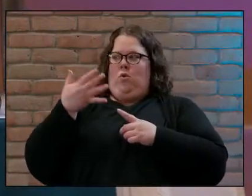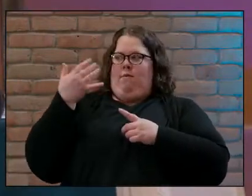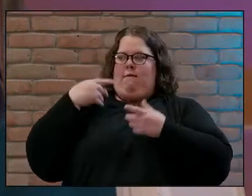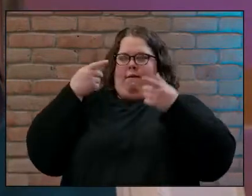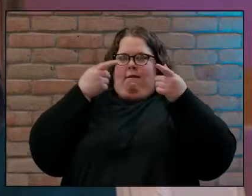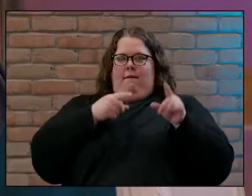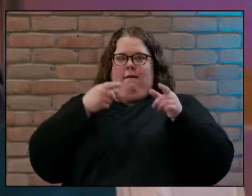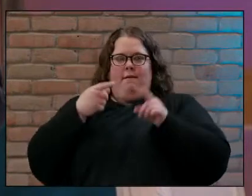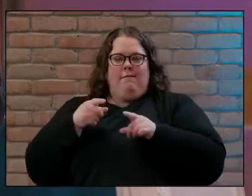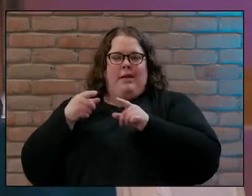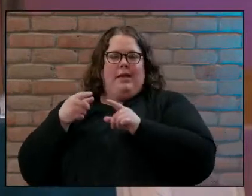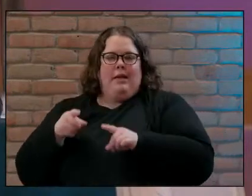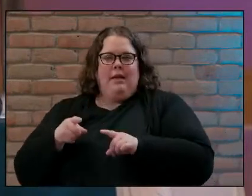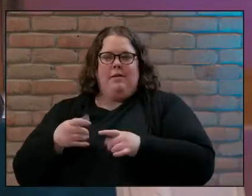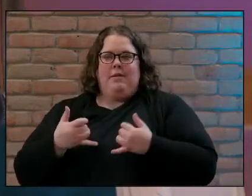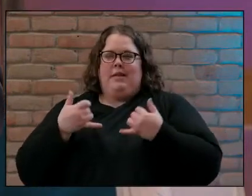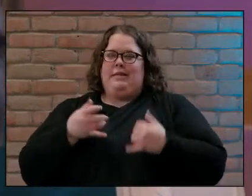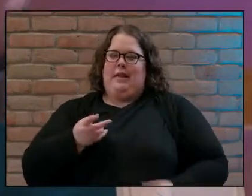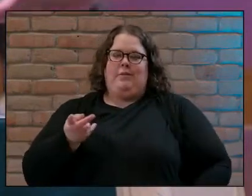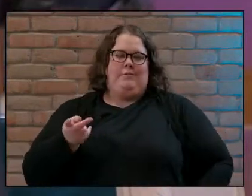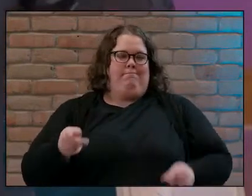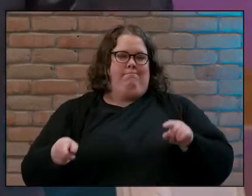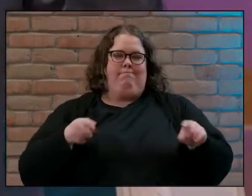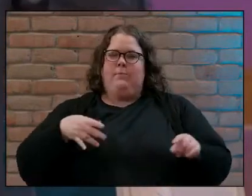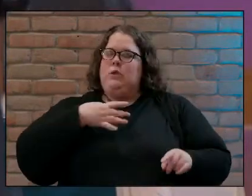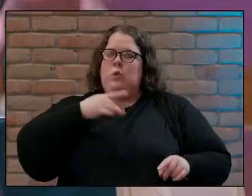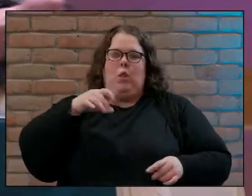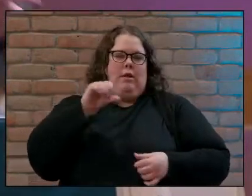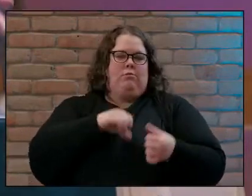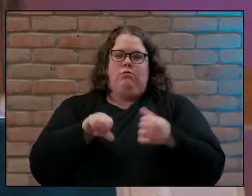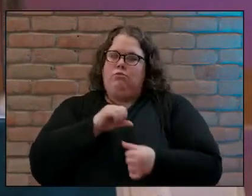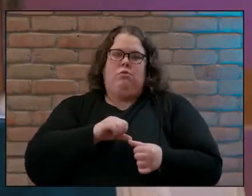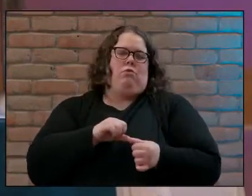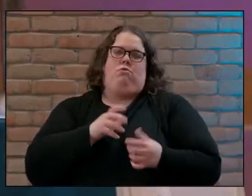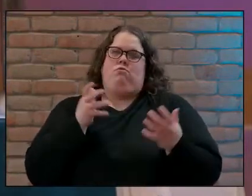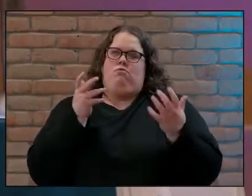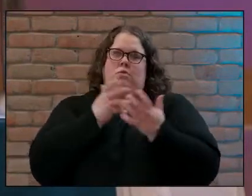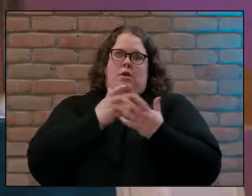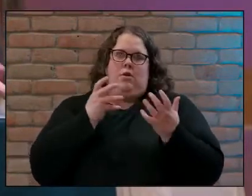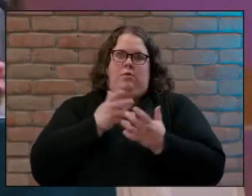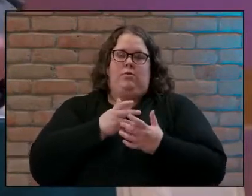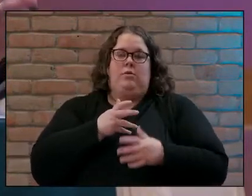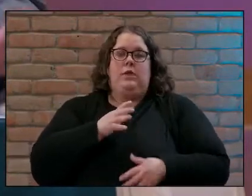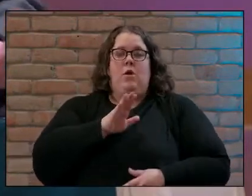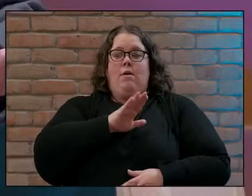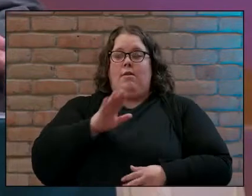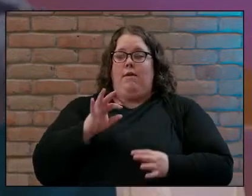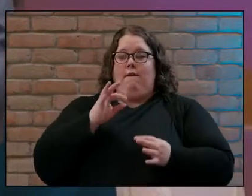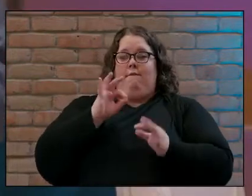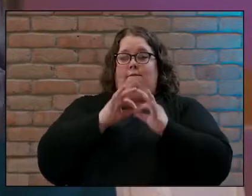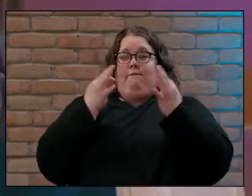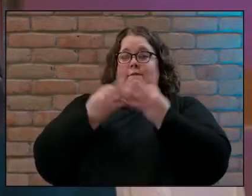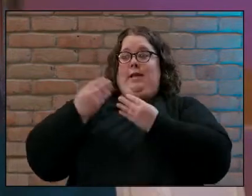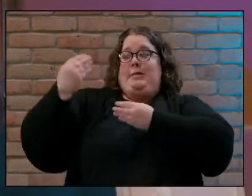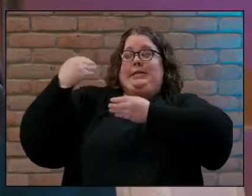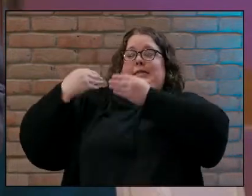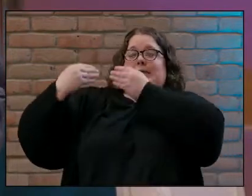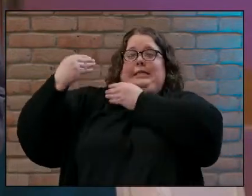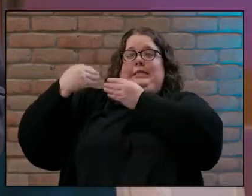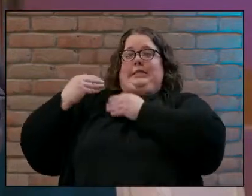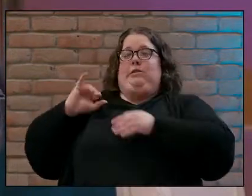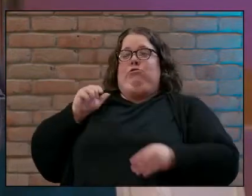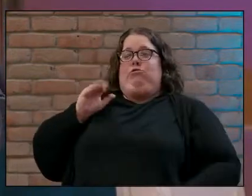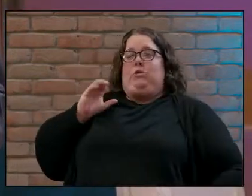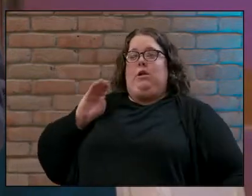involved in what got them to that point they share a common set of ancestors that we heard about in our reading Jacob and his